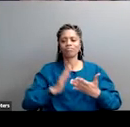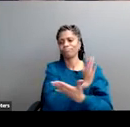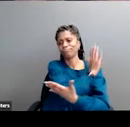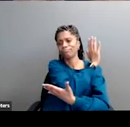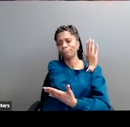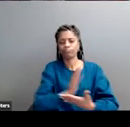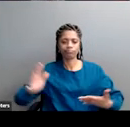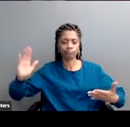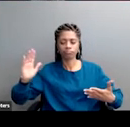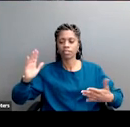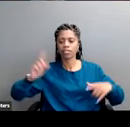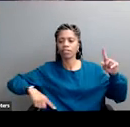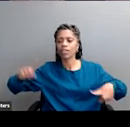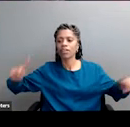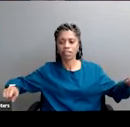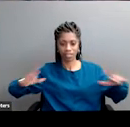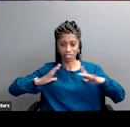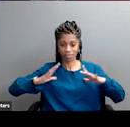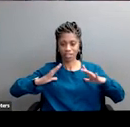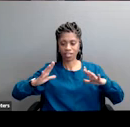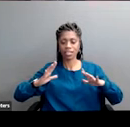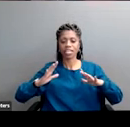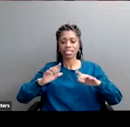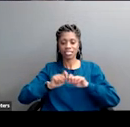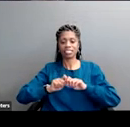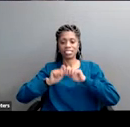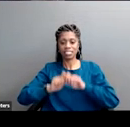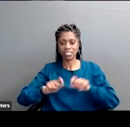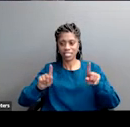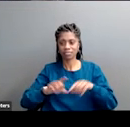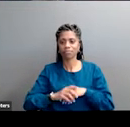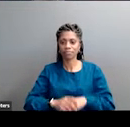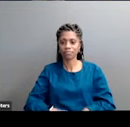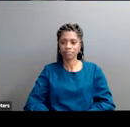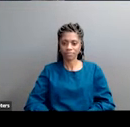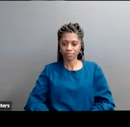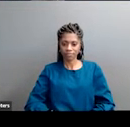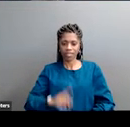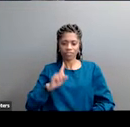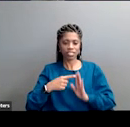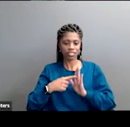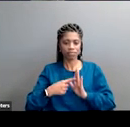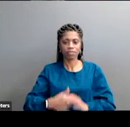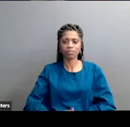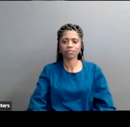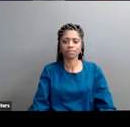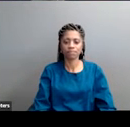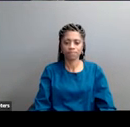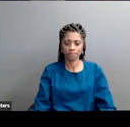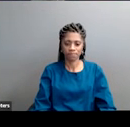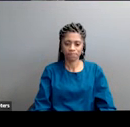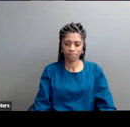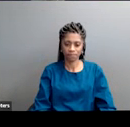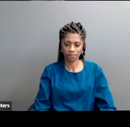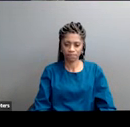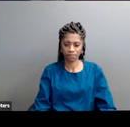feeling but go ahead and type that in and i'm going to tell you to hit send or return in just a quick minute but hi see if can model it for you it's sean